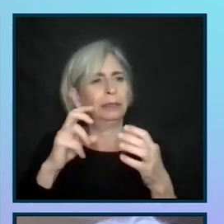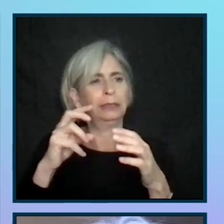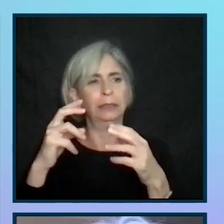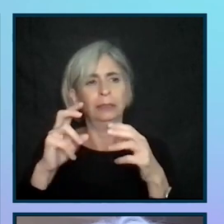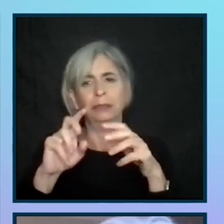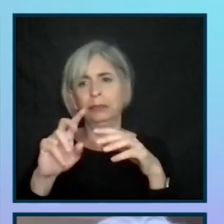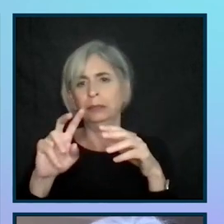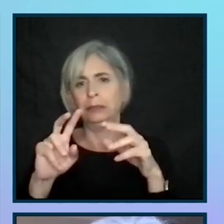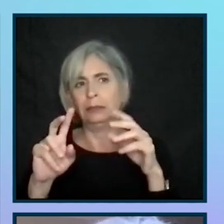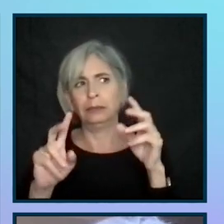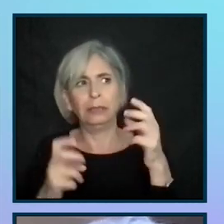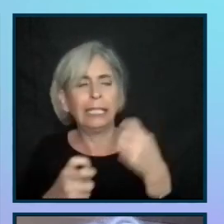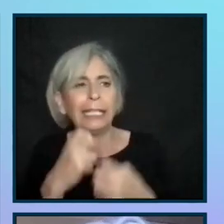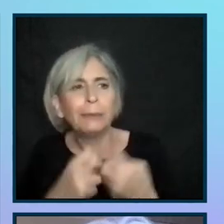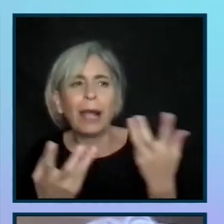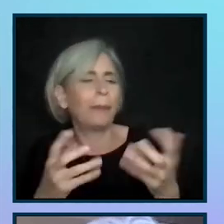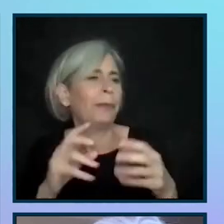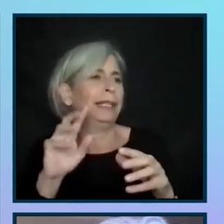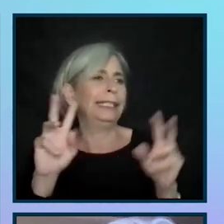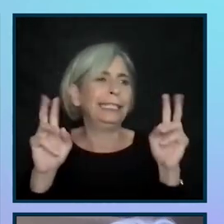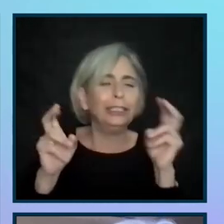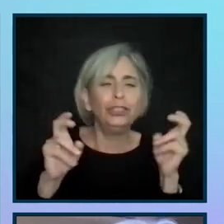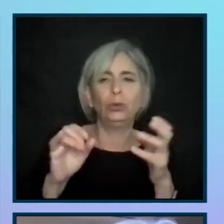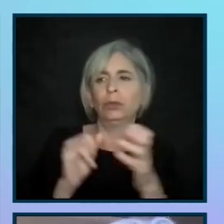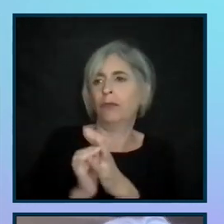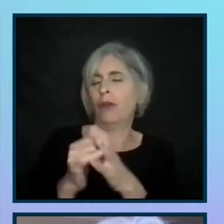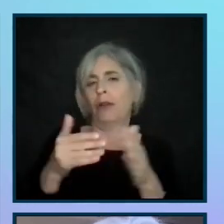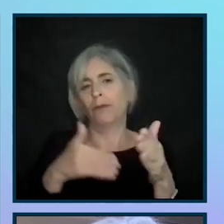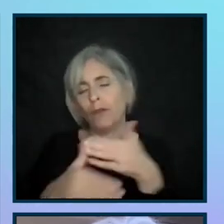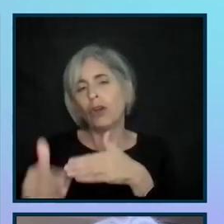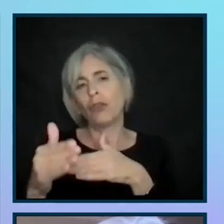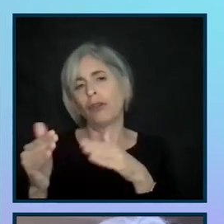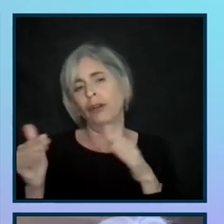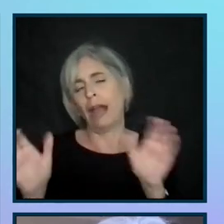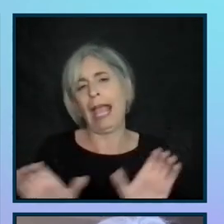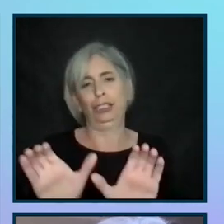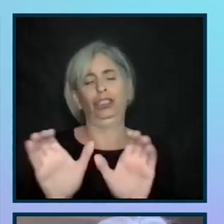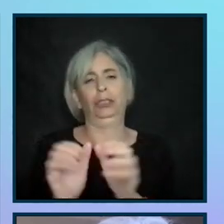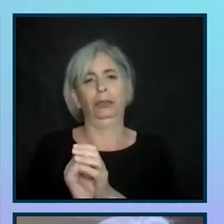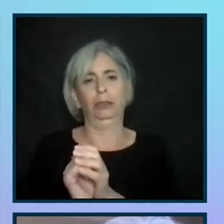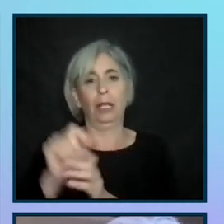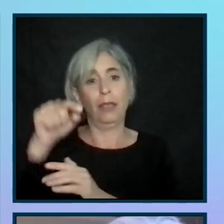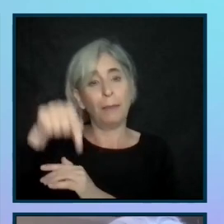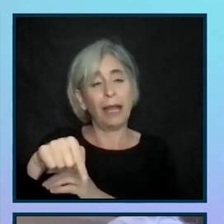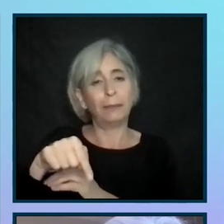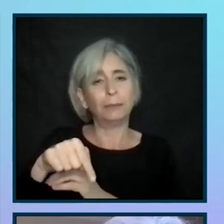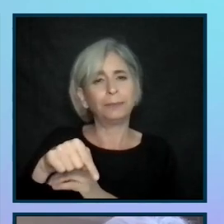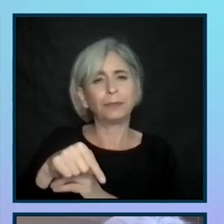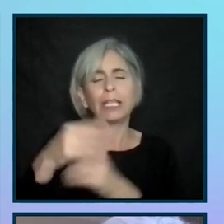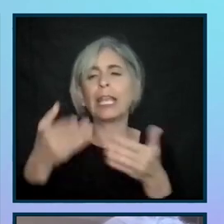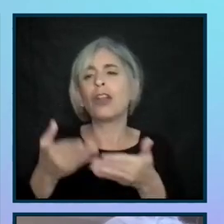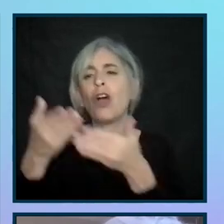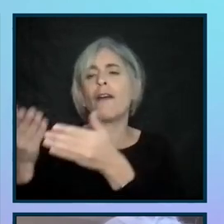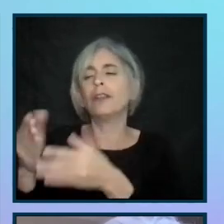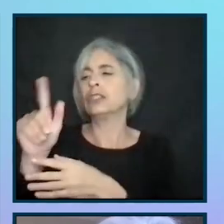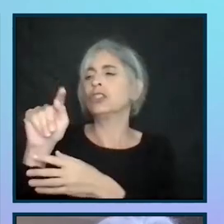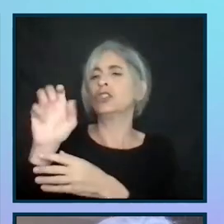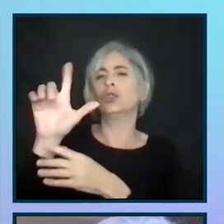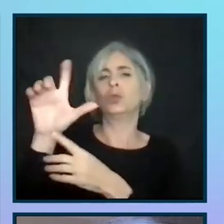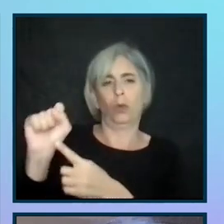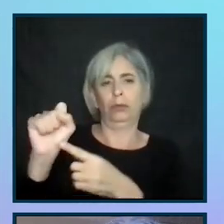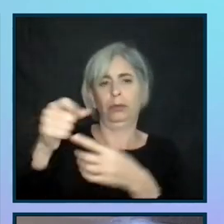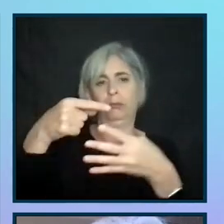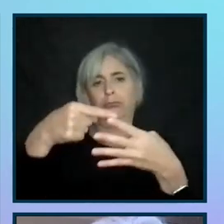context, protecting rights for further action. But the bottom line here is structured negotiation offers a set of tools for